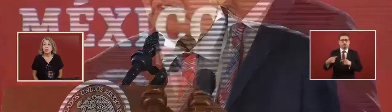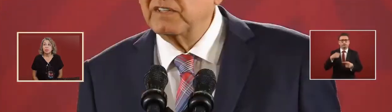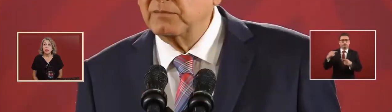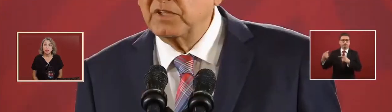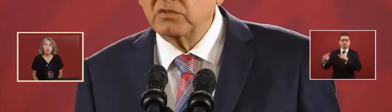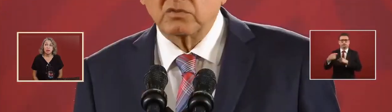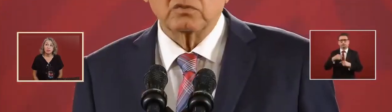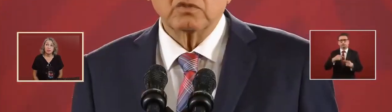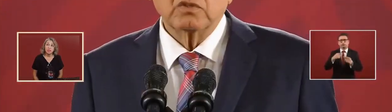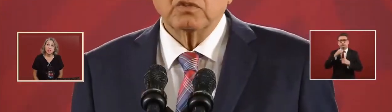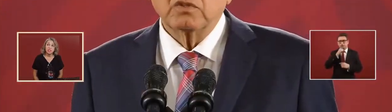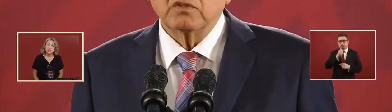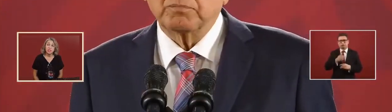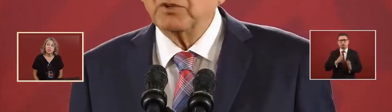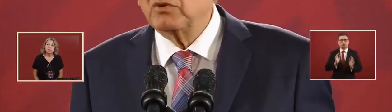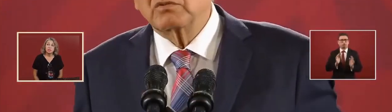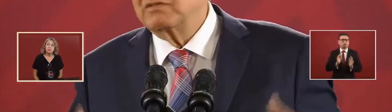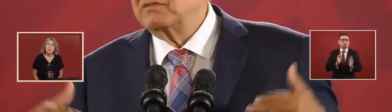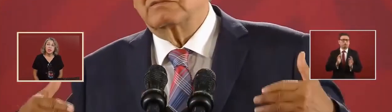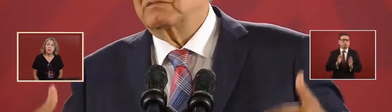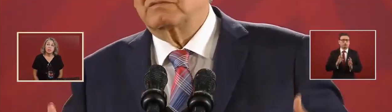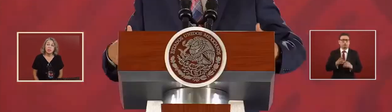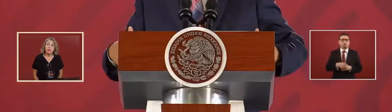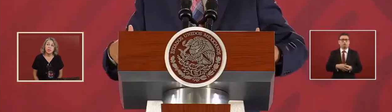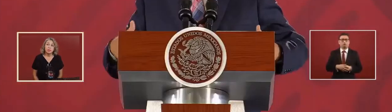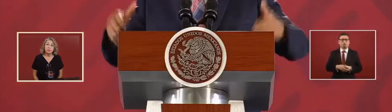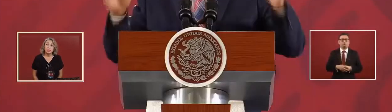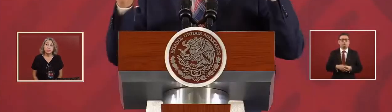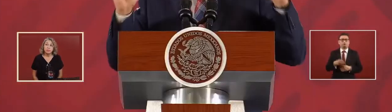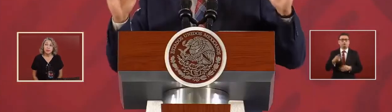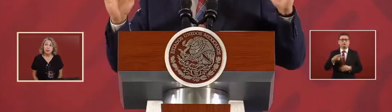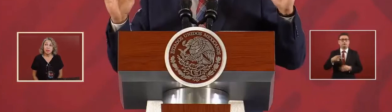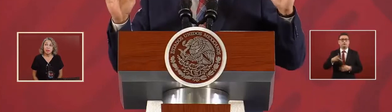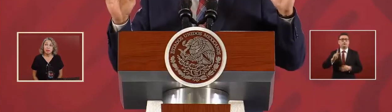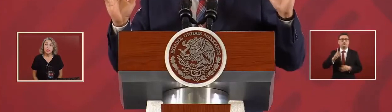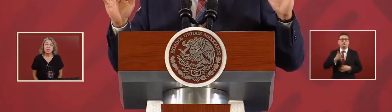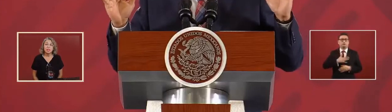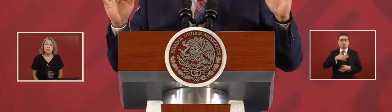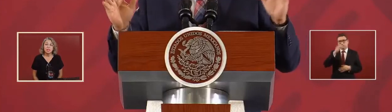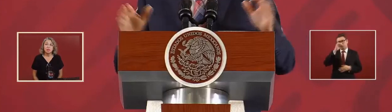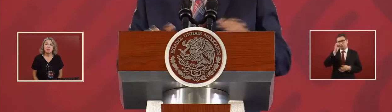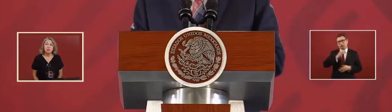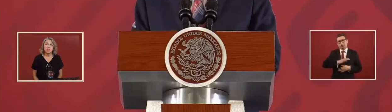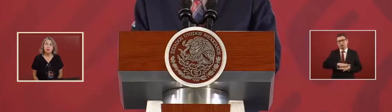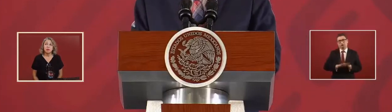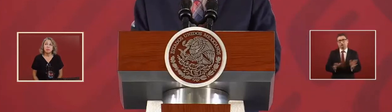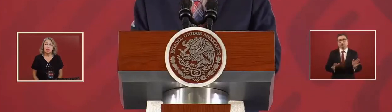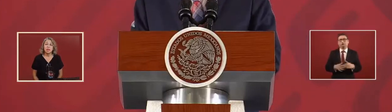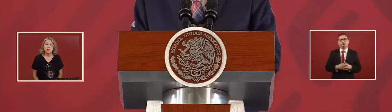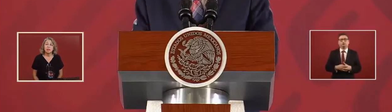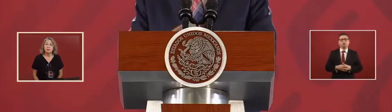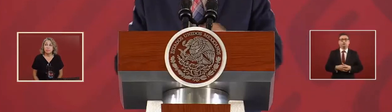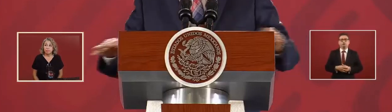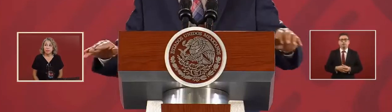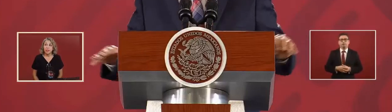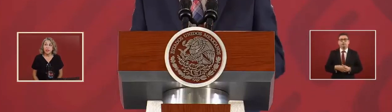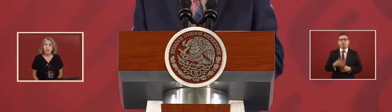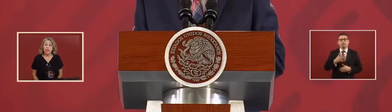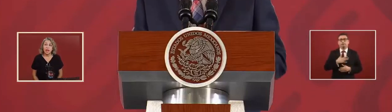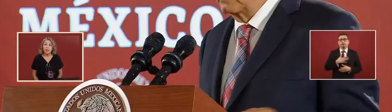but it's nothing more than an opinion. And I do not have